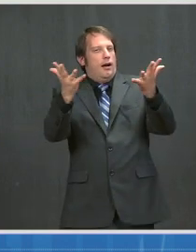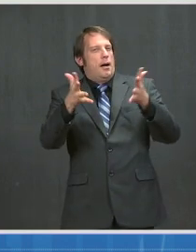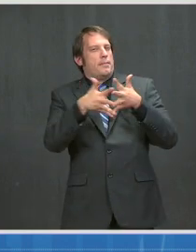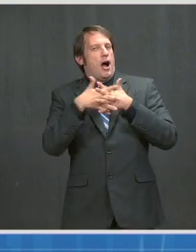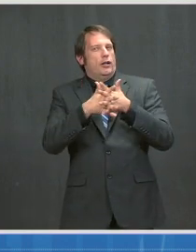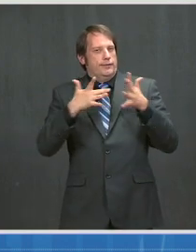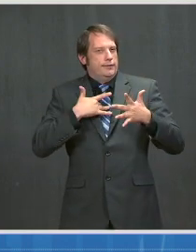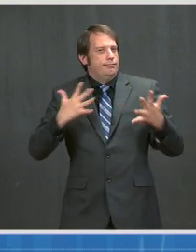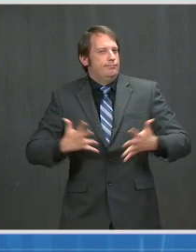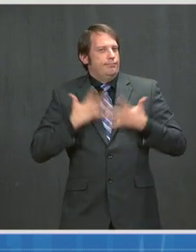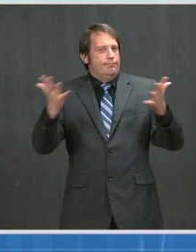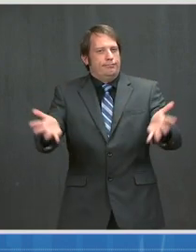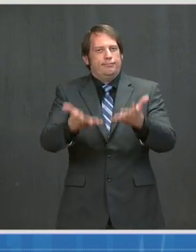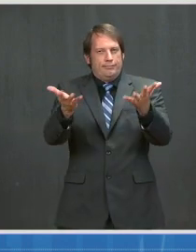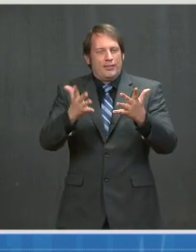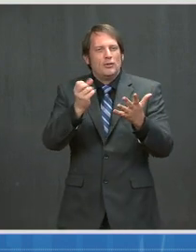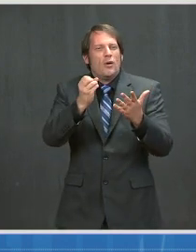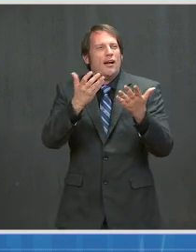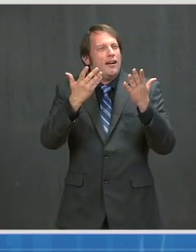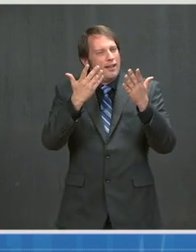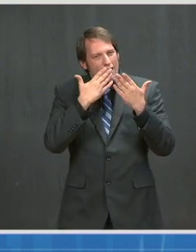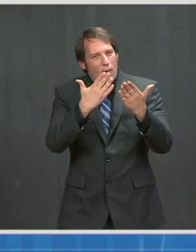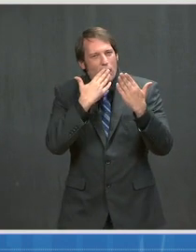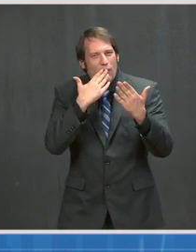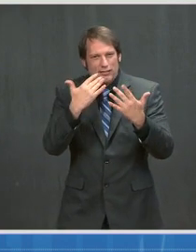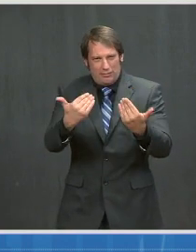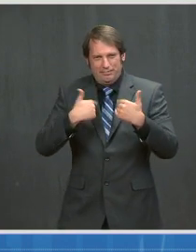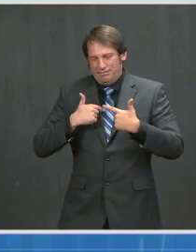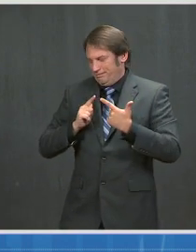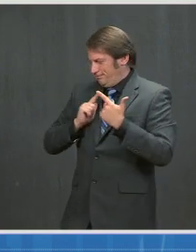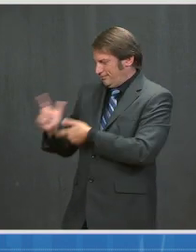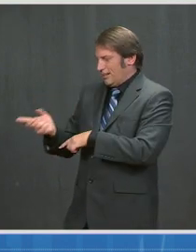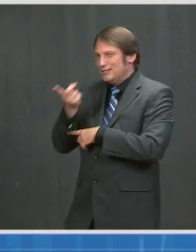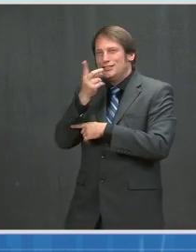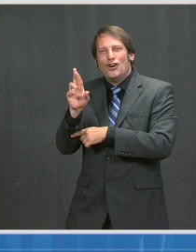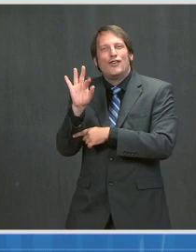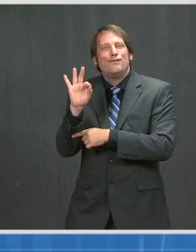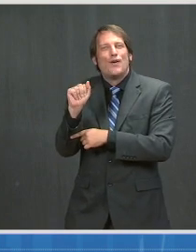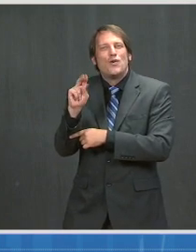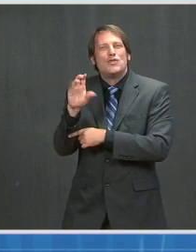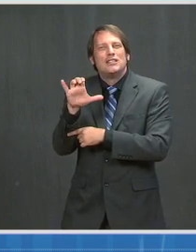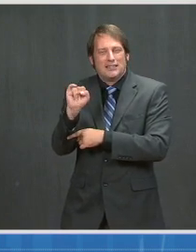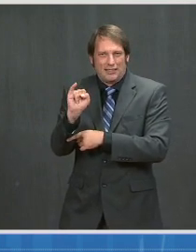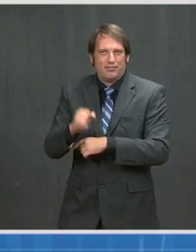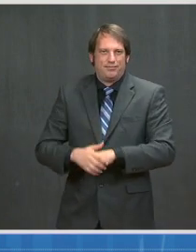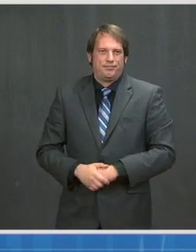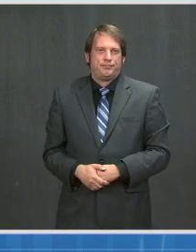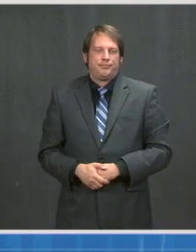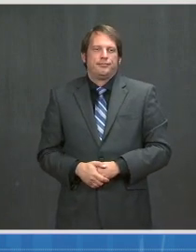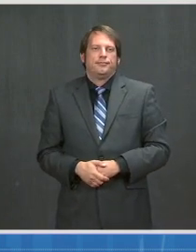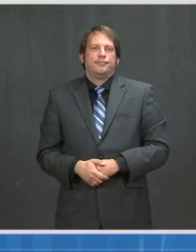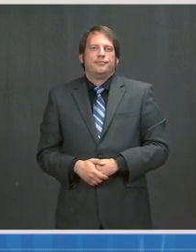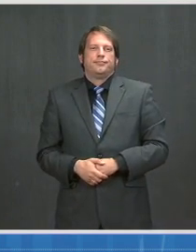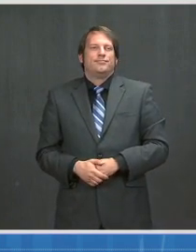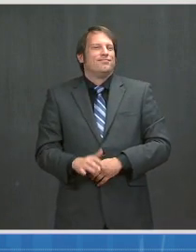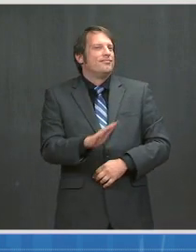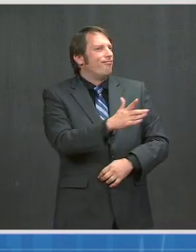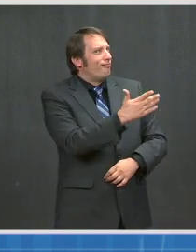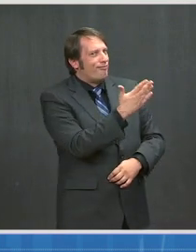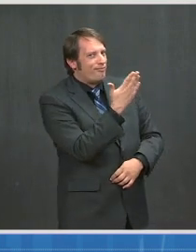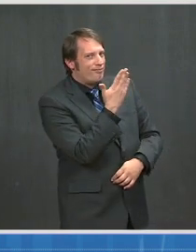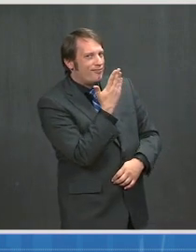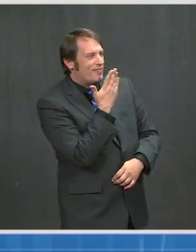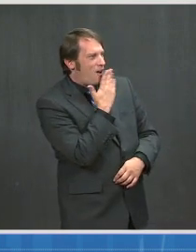Thank you. I'll now turn things over to Dr. Fauci. Dr. Thank you very much, Dr. Walensky. I'd like to spend the next couple of minutes